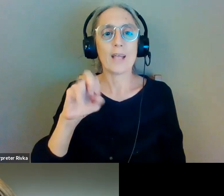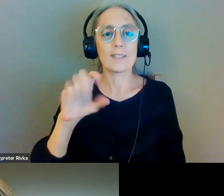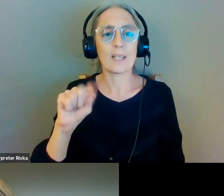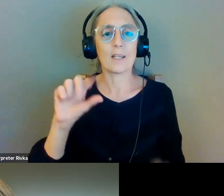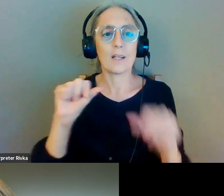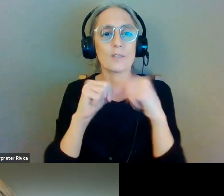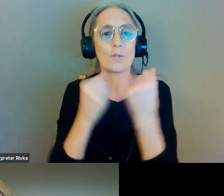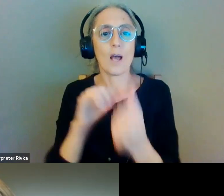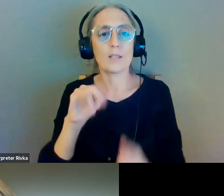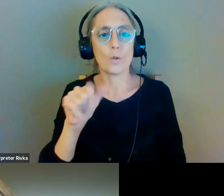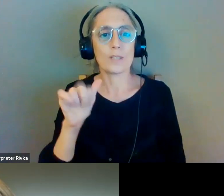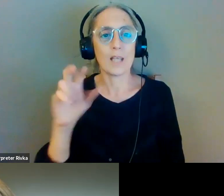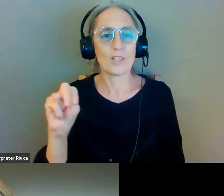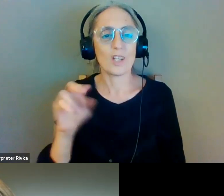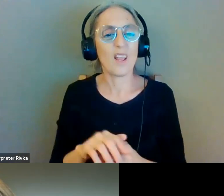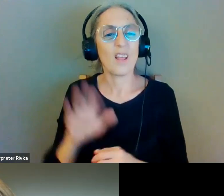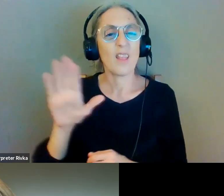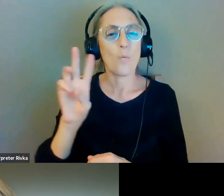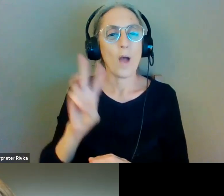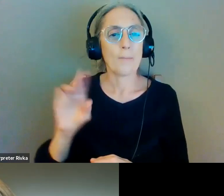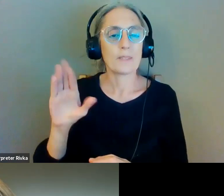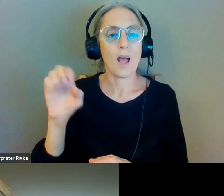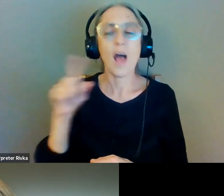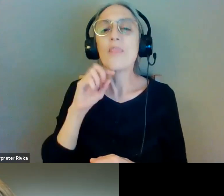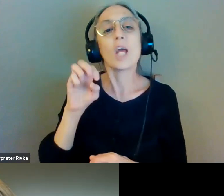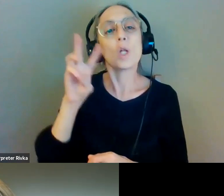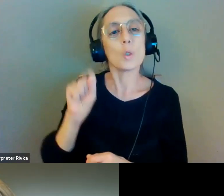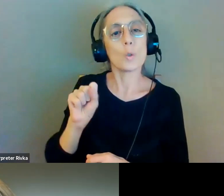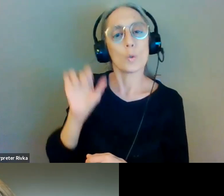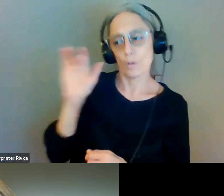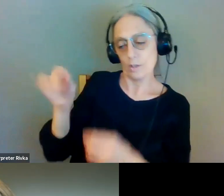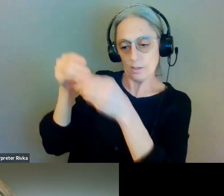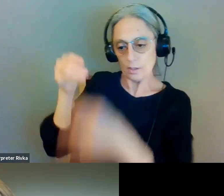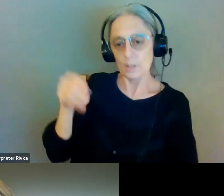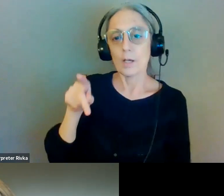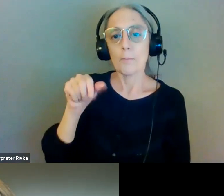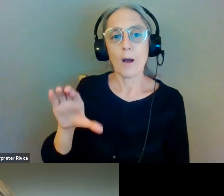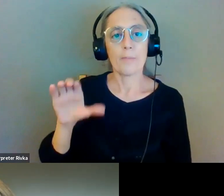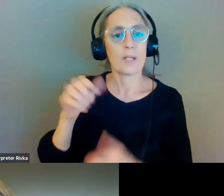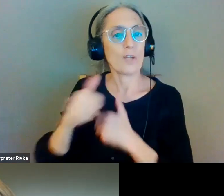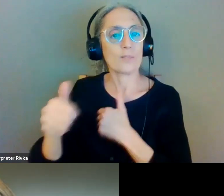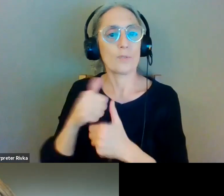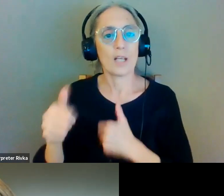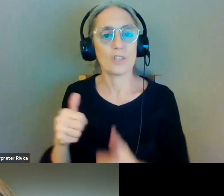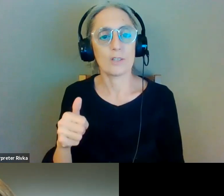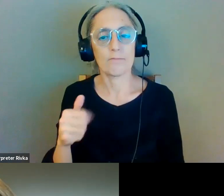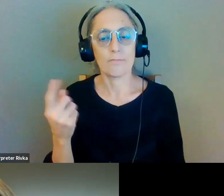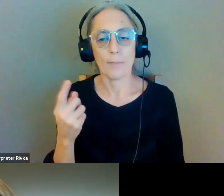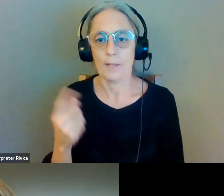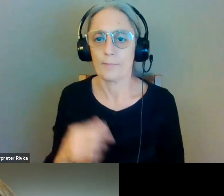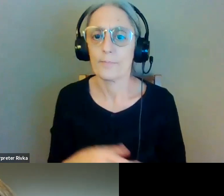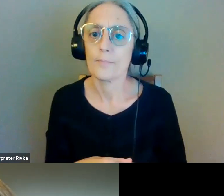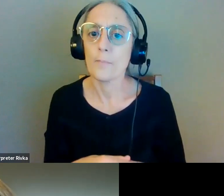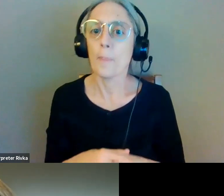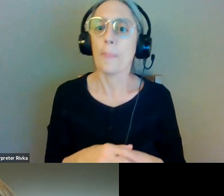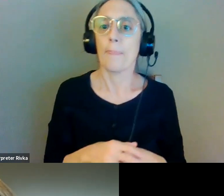put it on my slides but i think i think it's under their news tab and it's called public transportation facts um and that's where they cite a of things